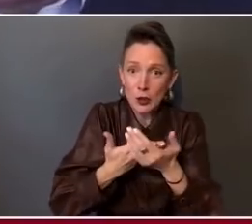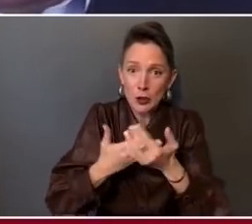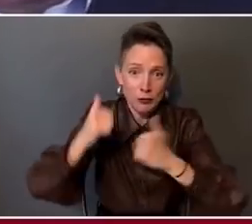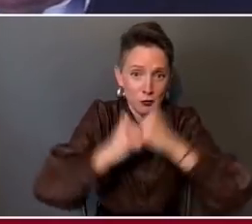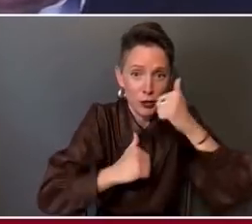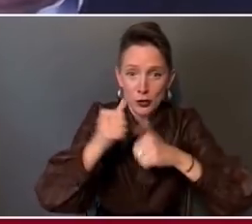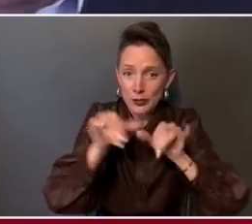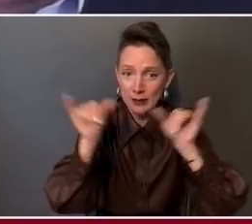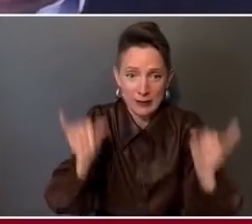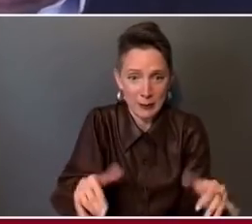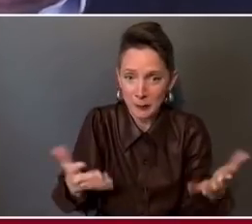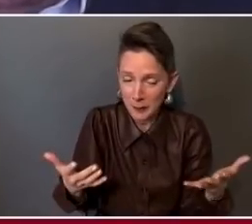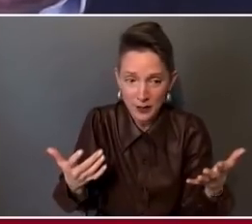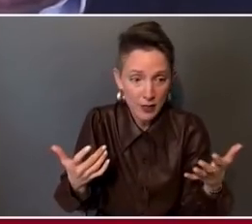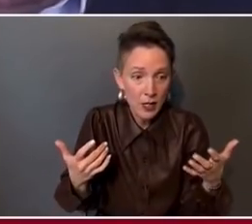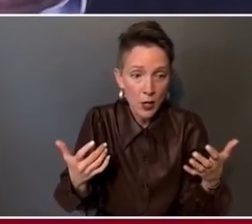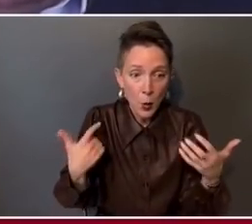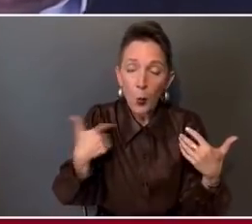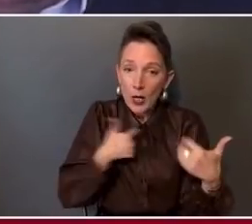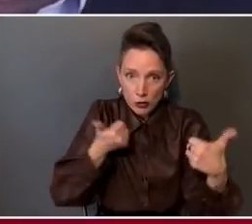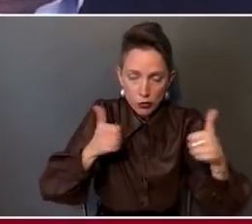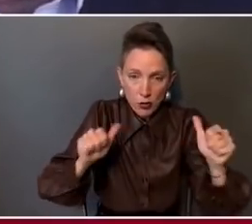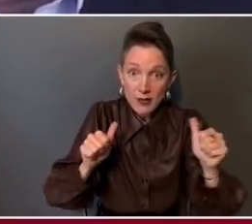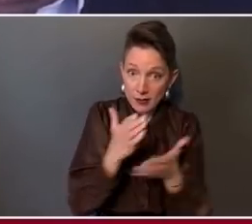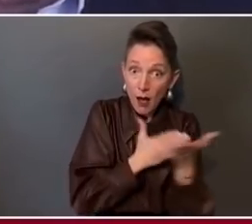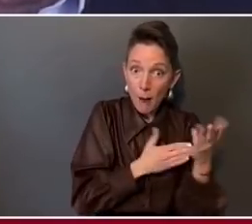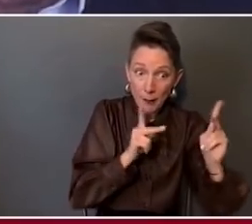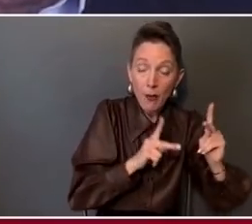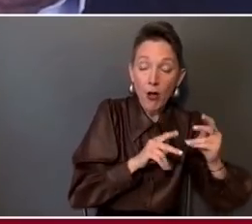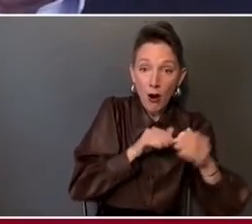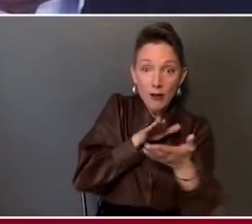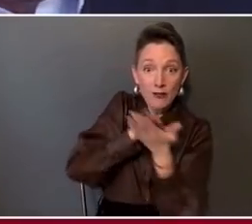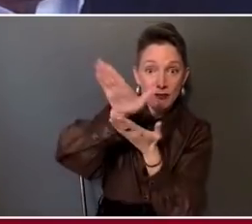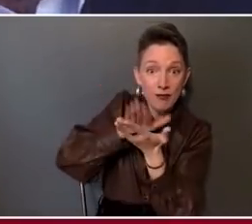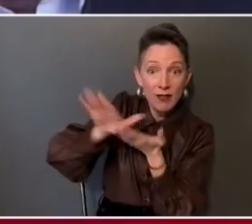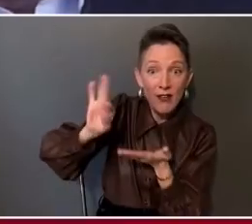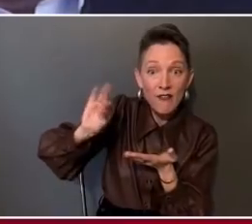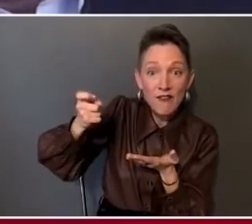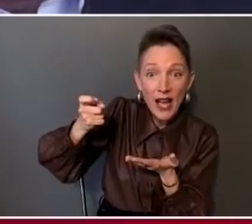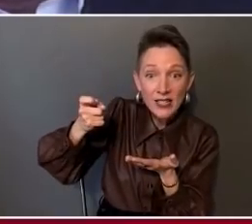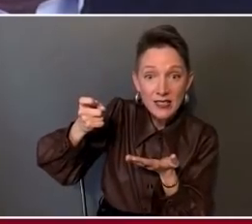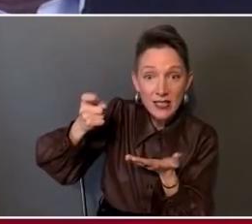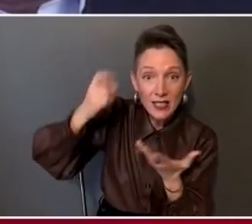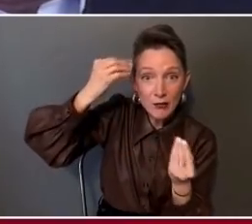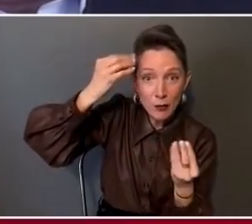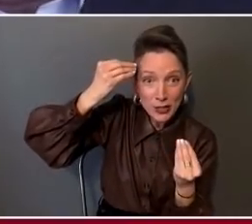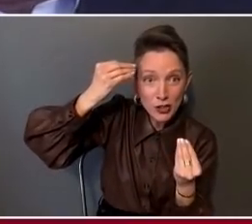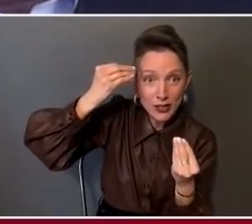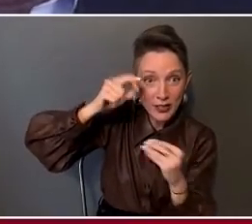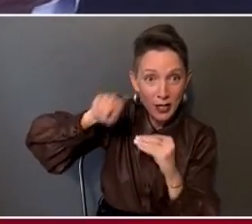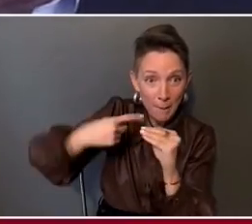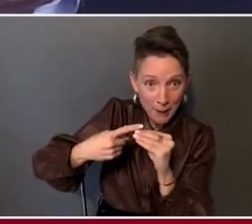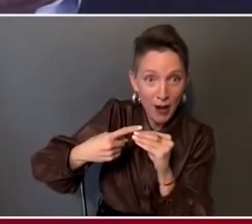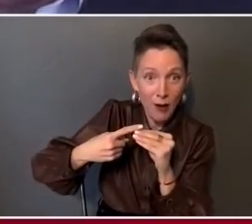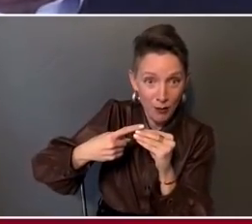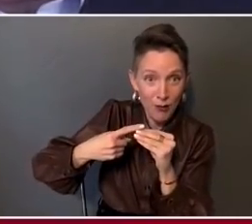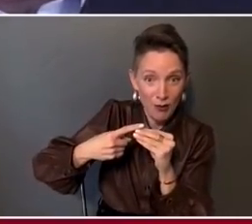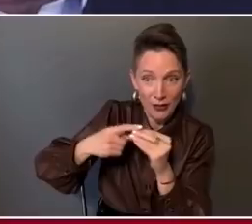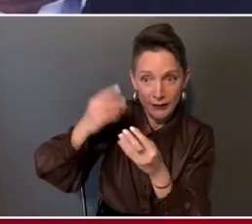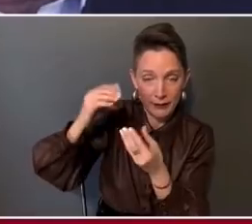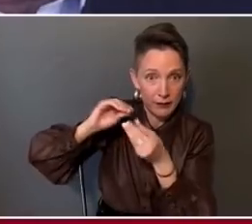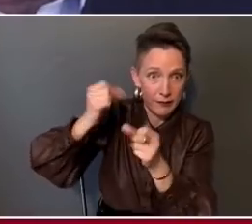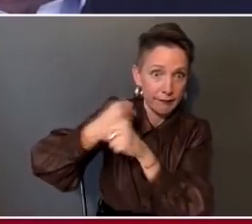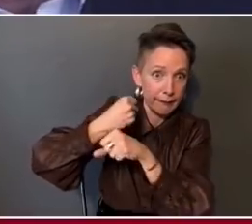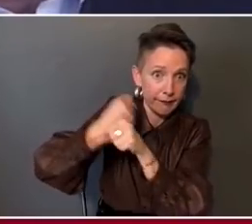health departments in this country that are submitting records by fax machine. That is how antiquated and outdated our